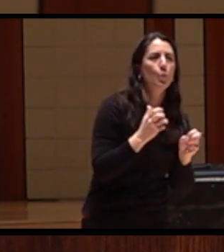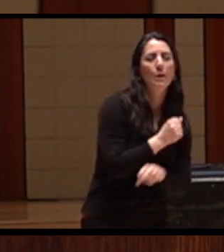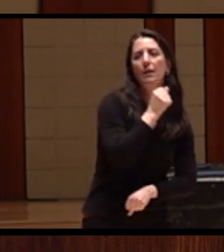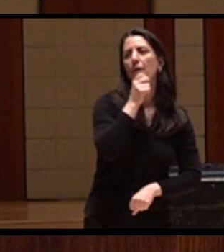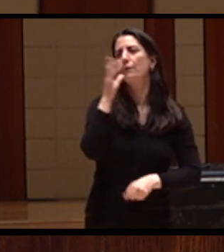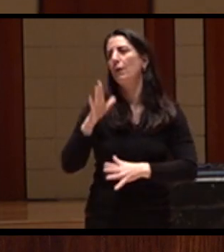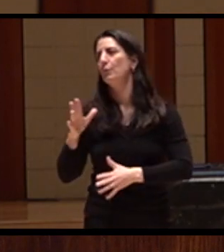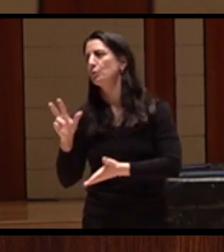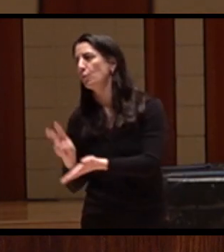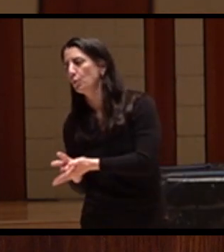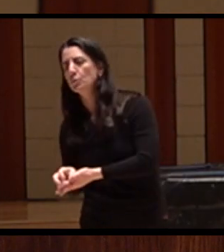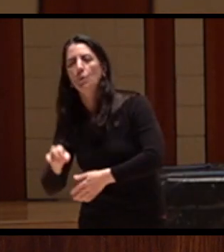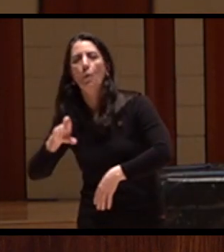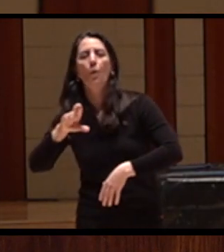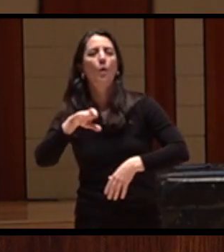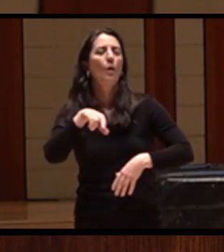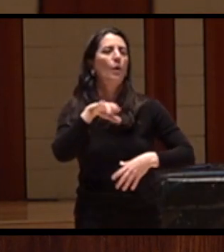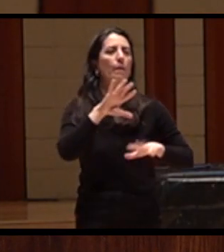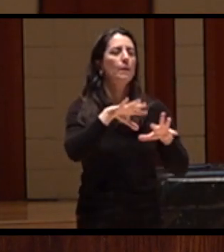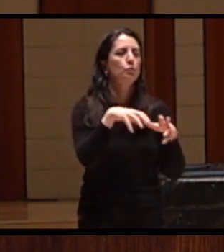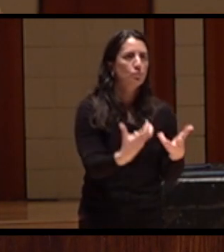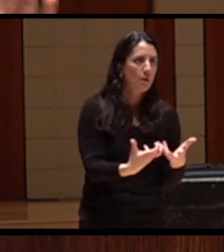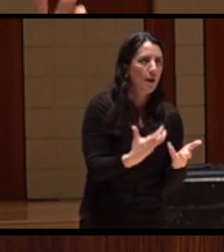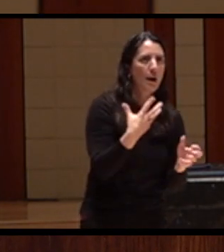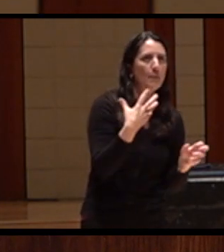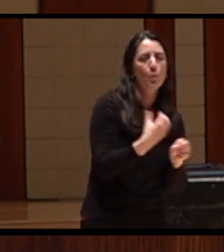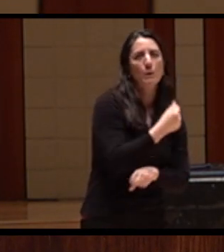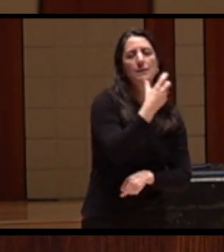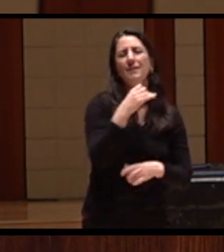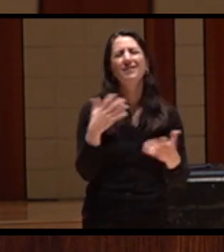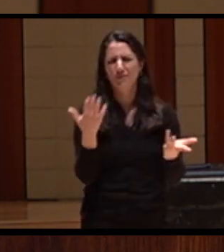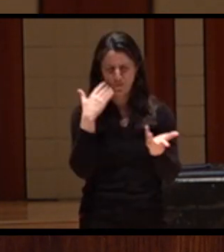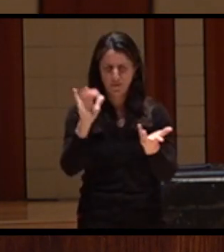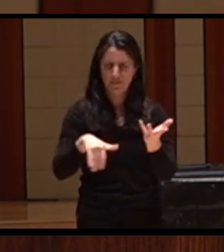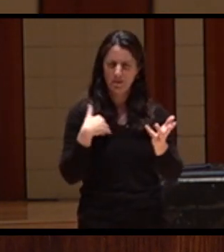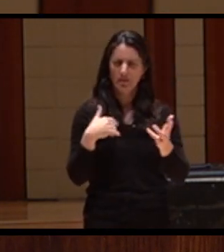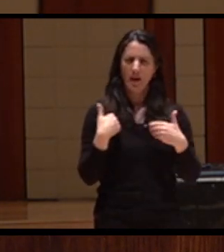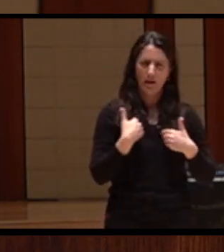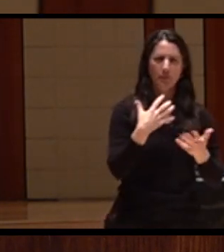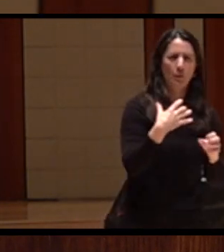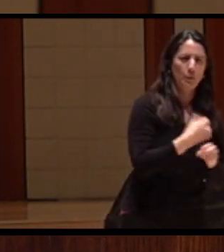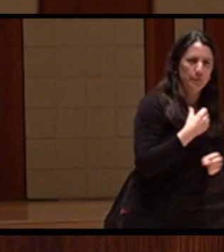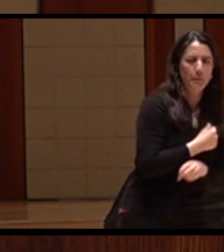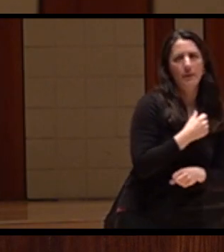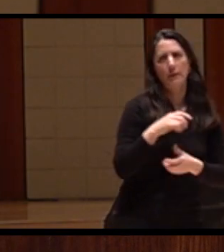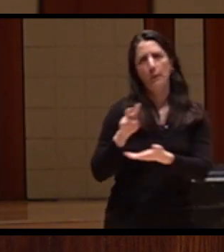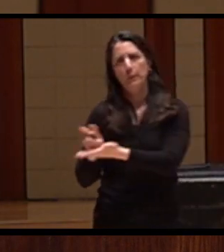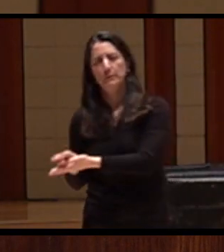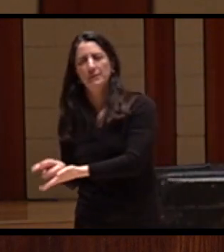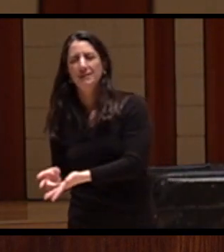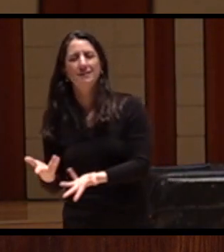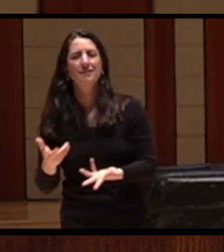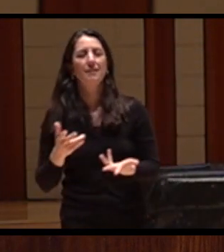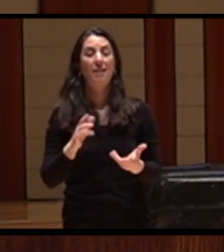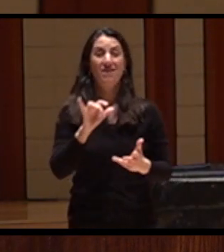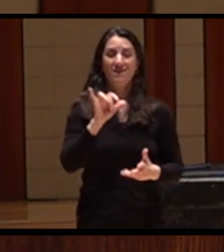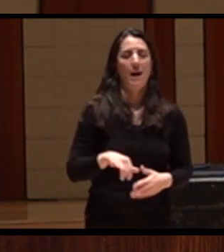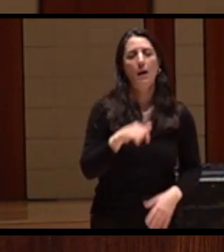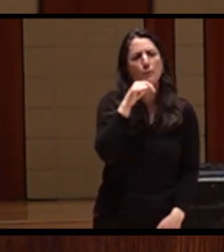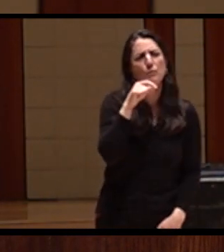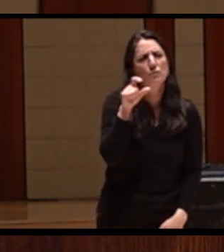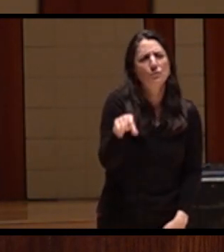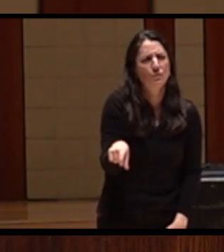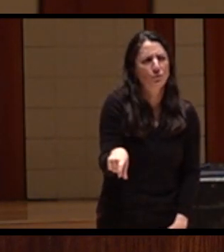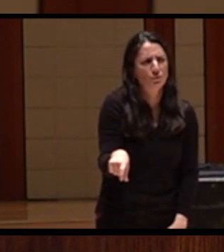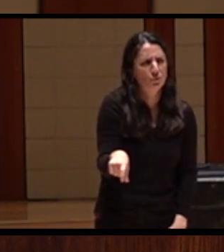And I think a lot of this is created in part by the rules that are in place but also in the federal government's management of the